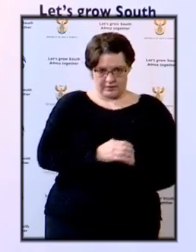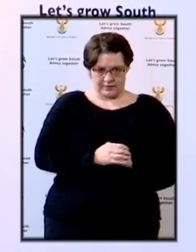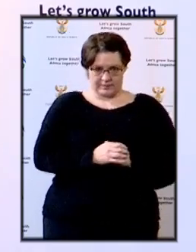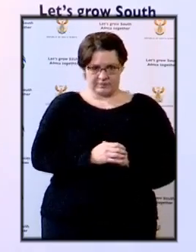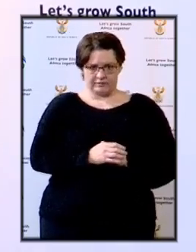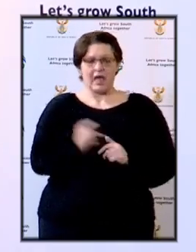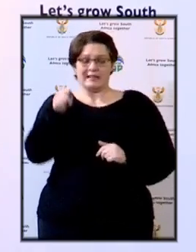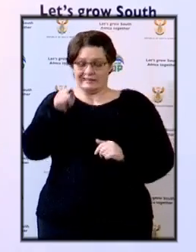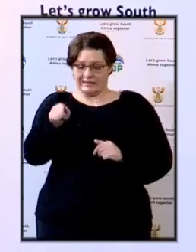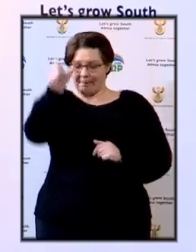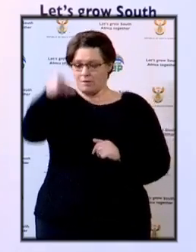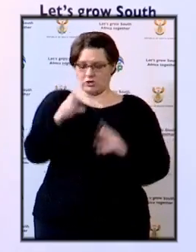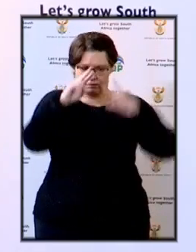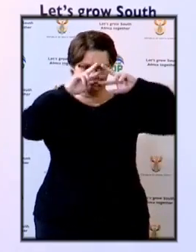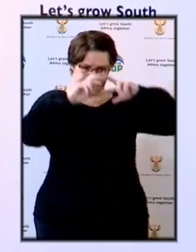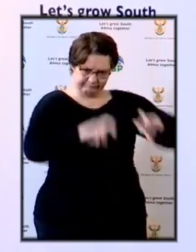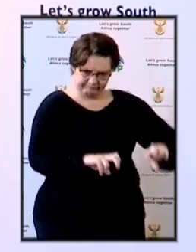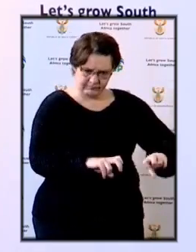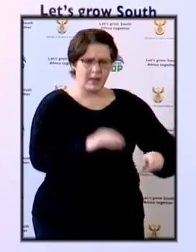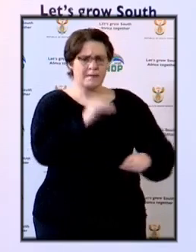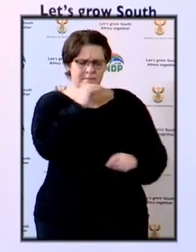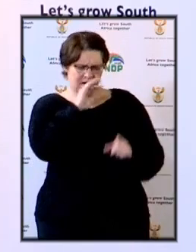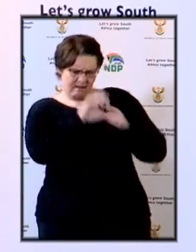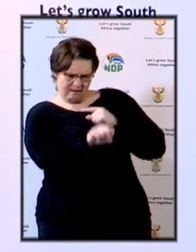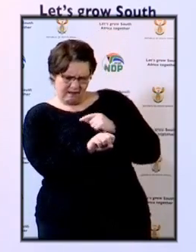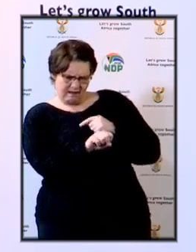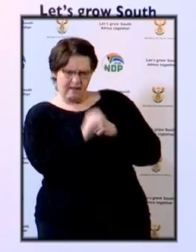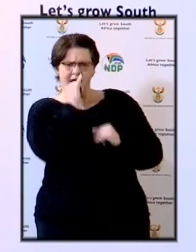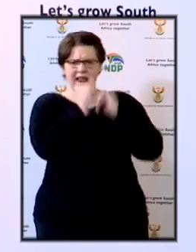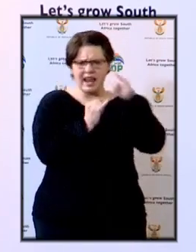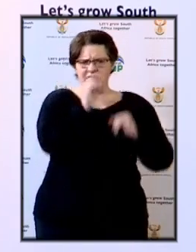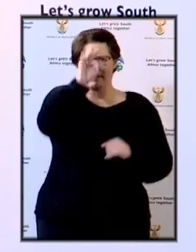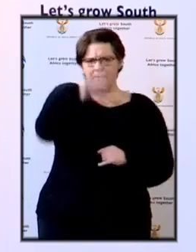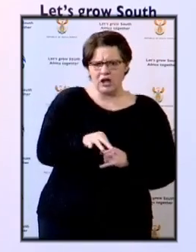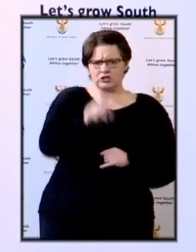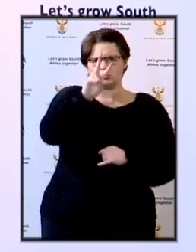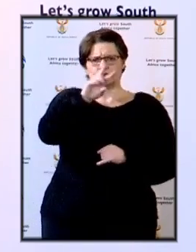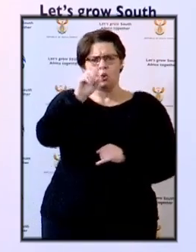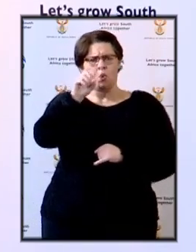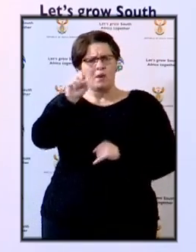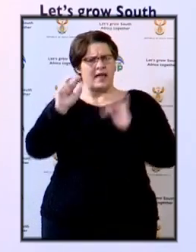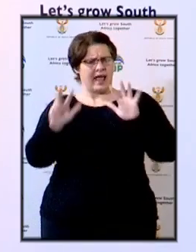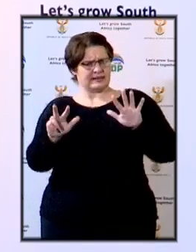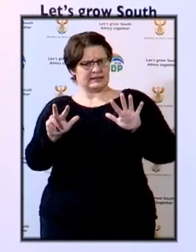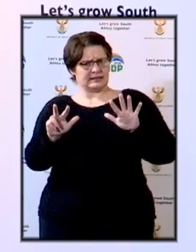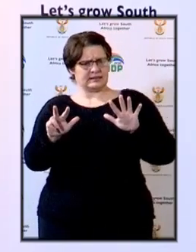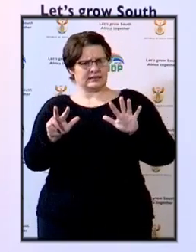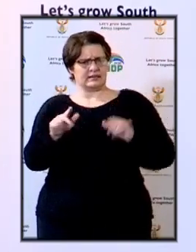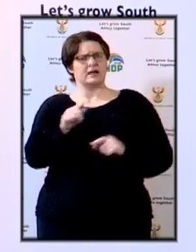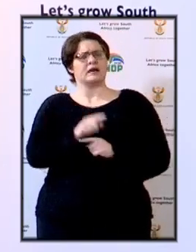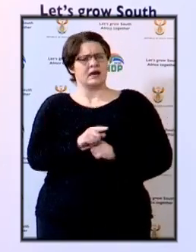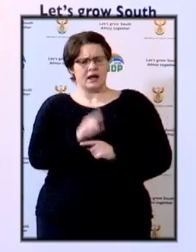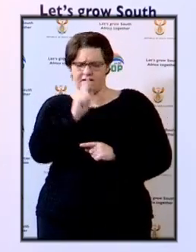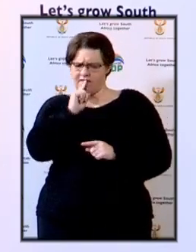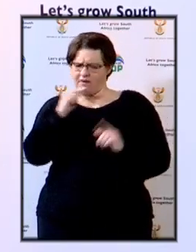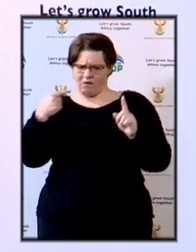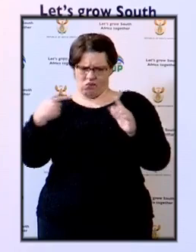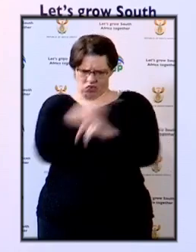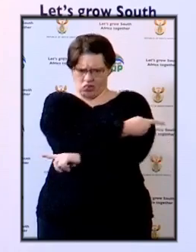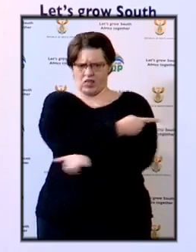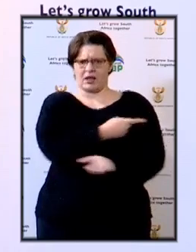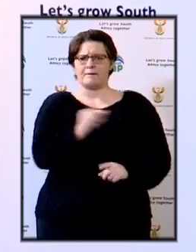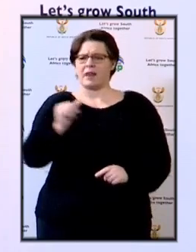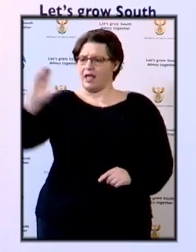revealed that as on the 11th of March 2018, there was a general deficiency